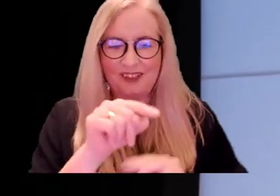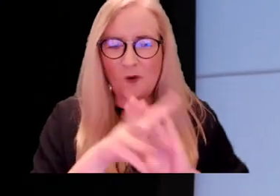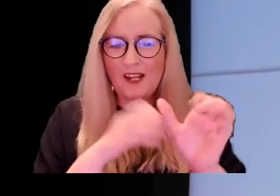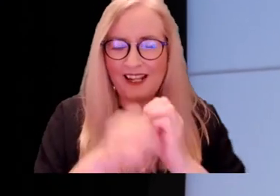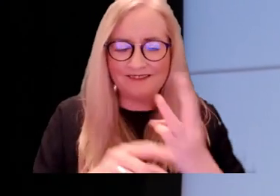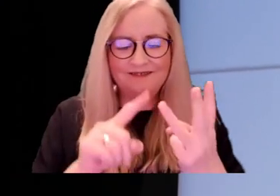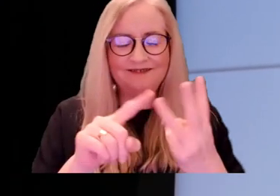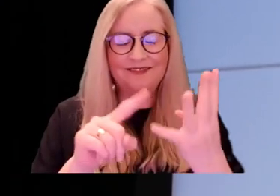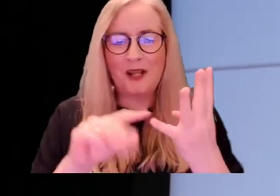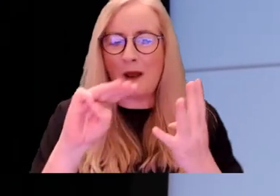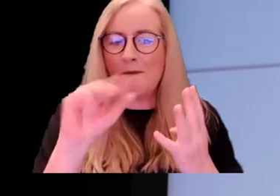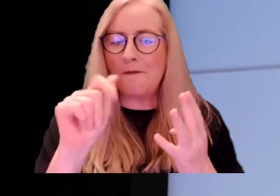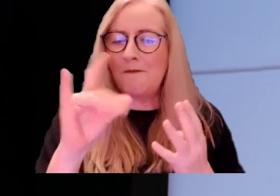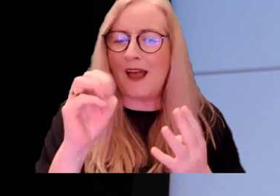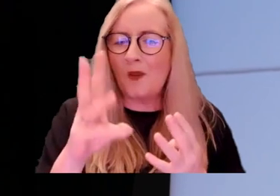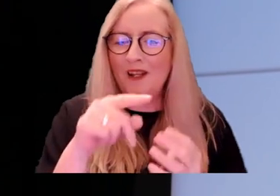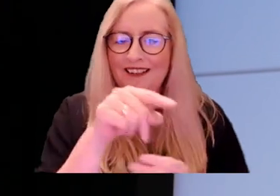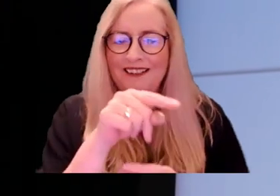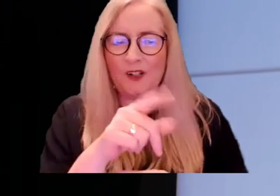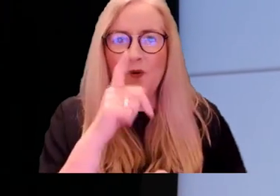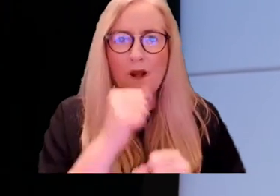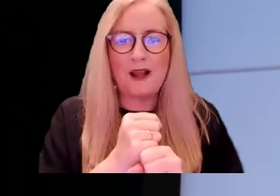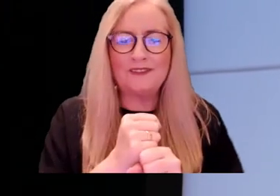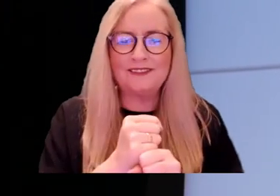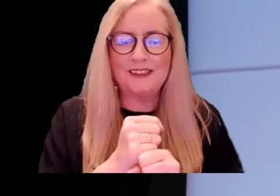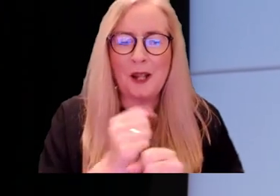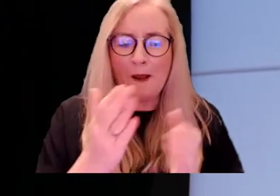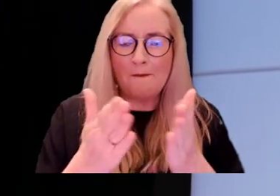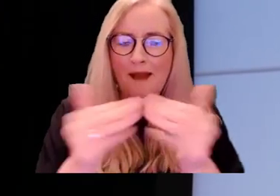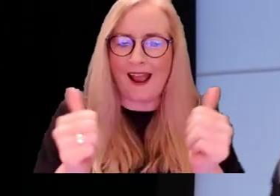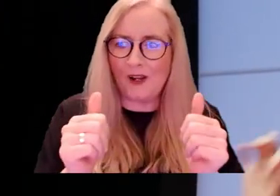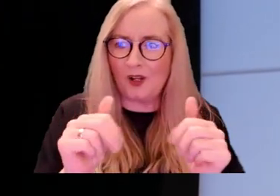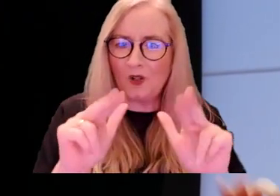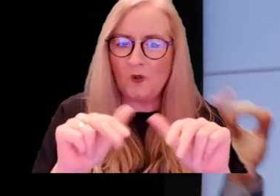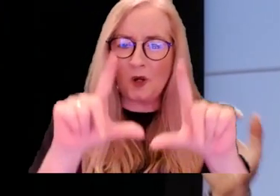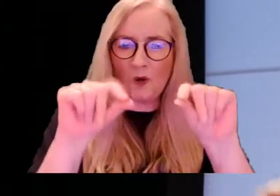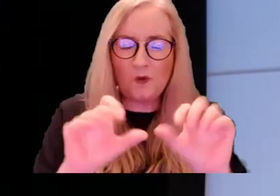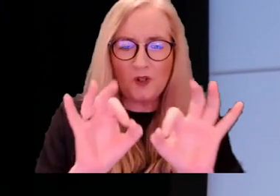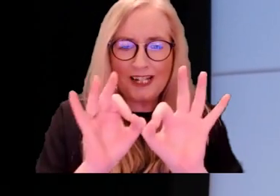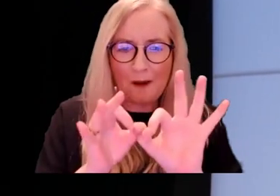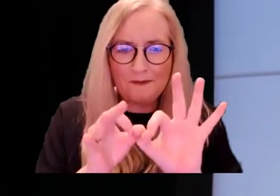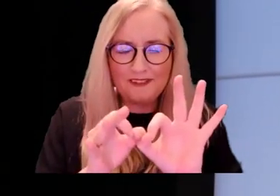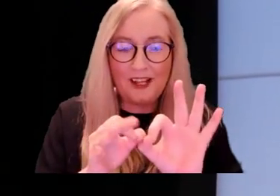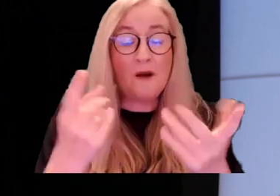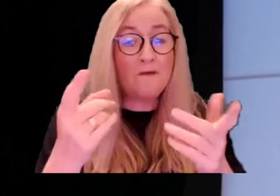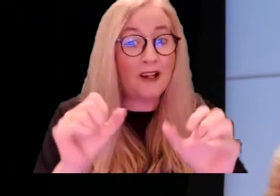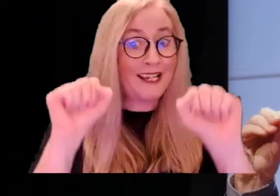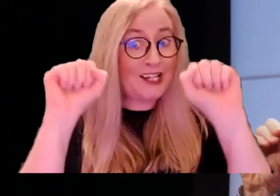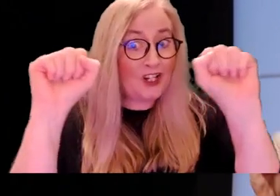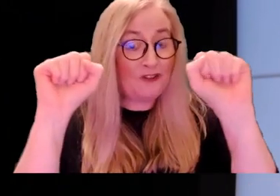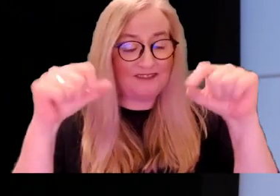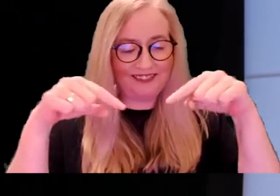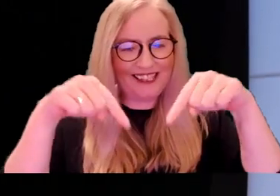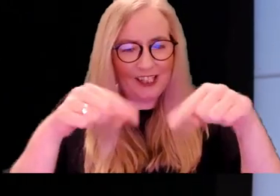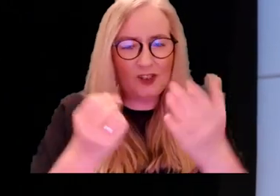and Matthew, and tells us how he bought a new computer game. And the hero